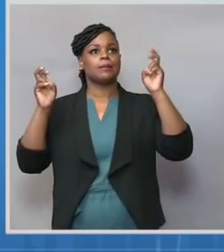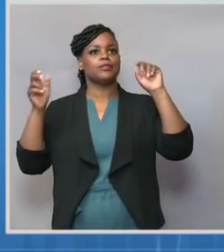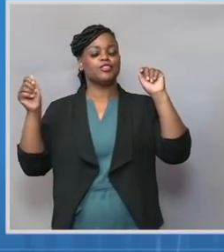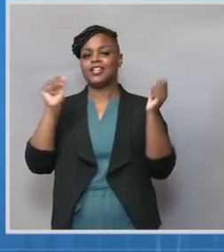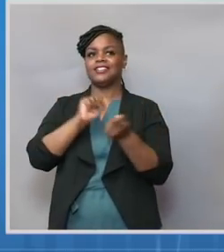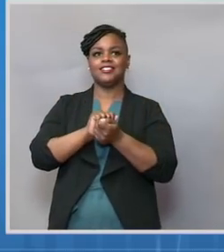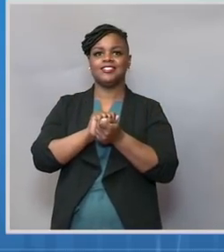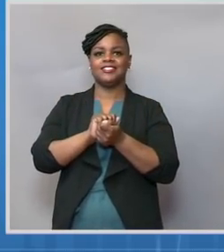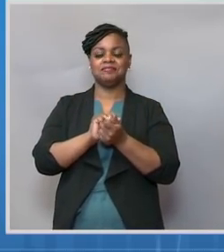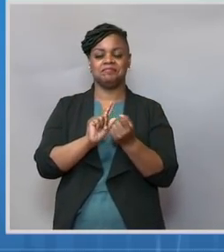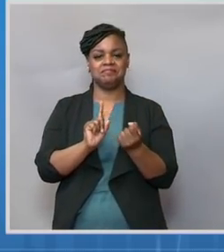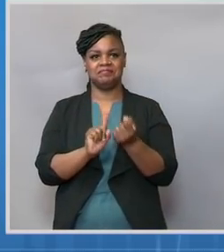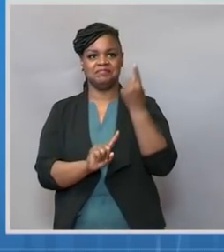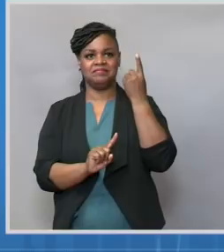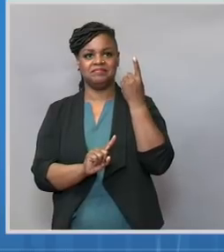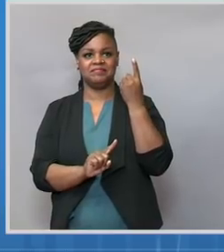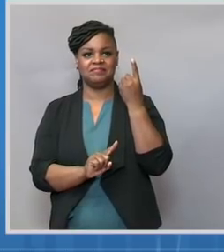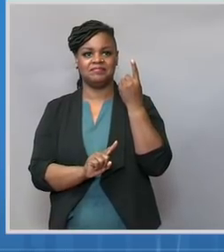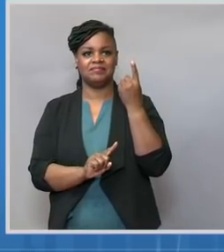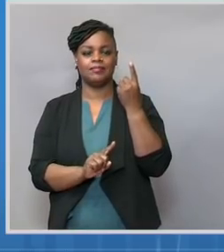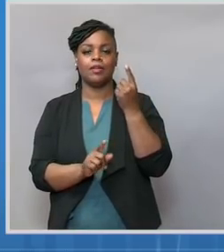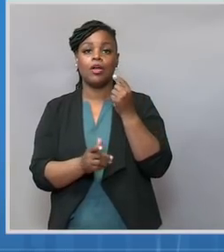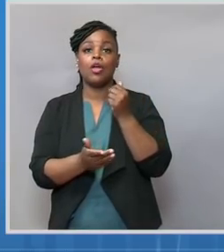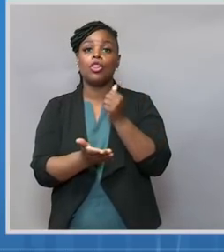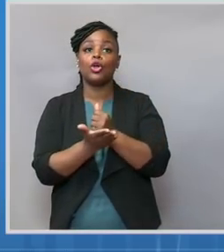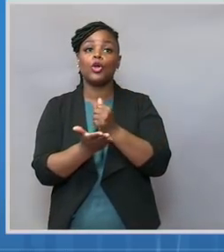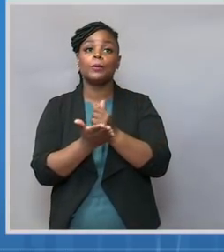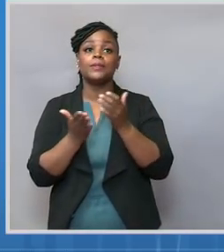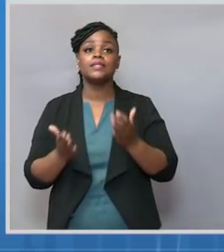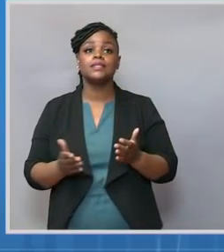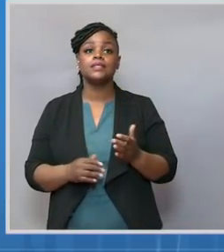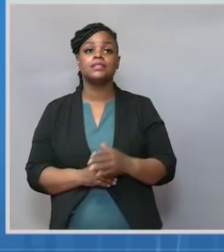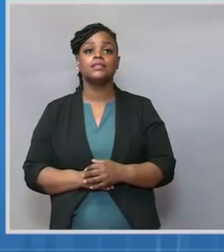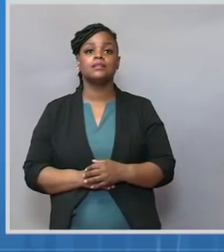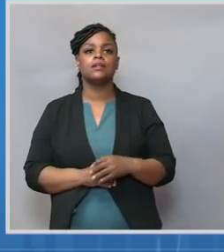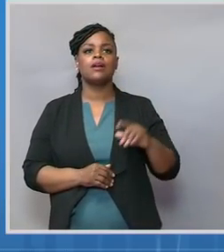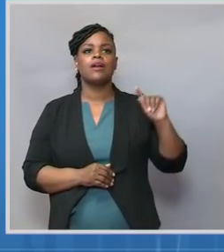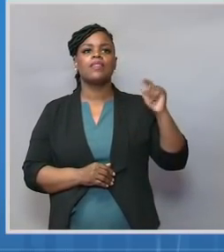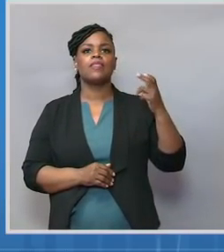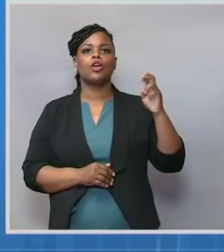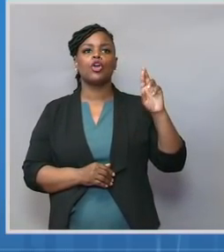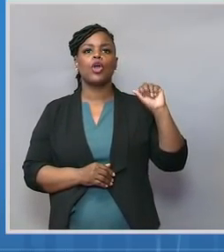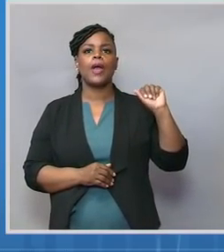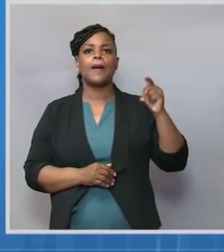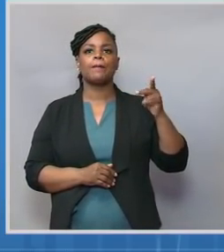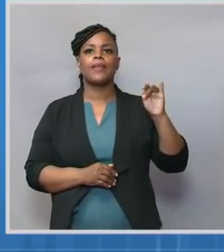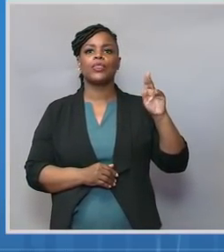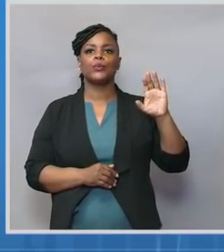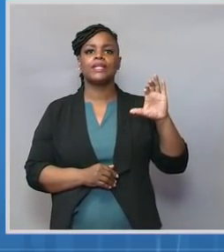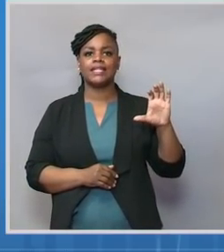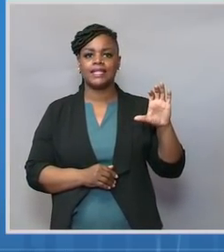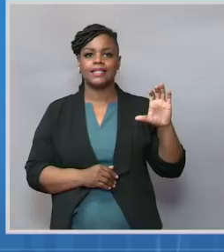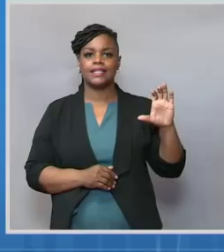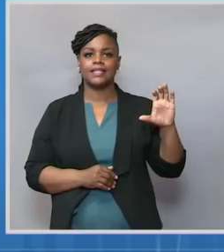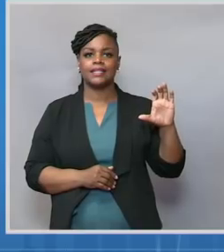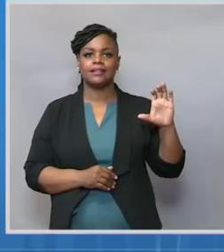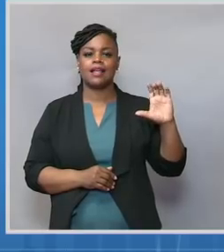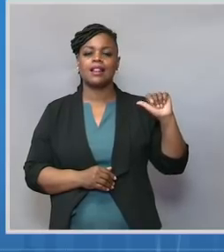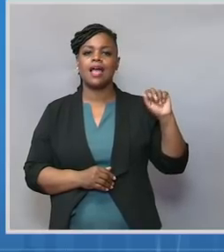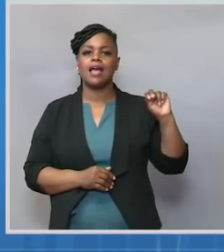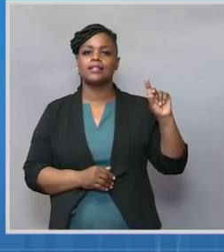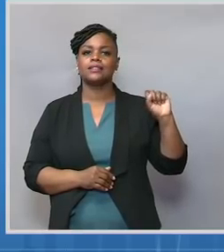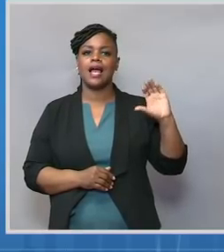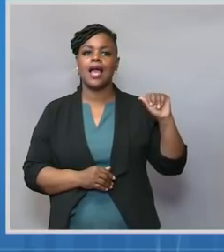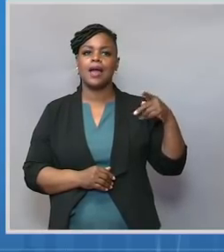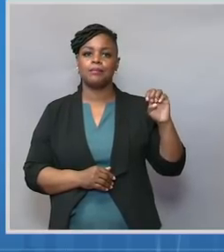therapeutics. Could I have the first slide, please? Just three days ago, my colleague and I published a paper in Med, which